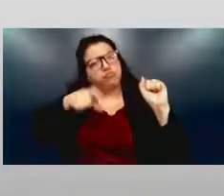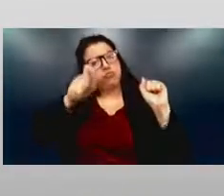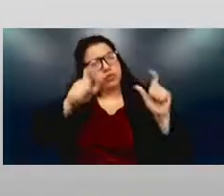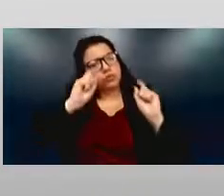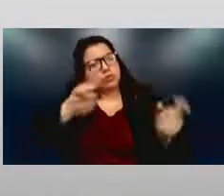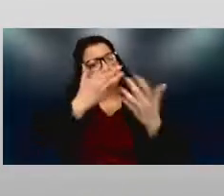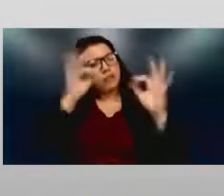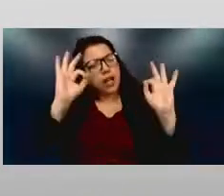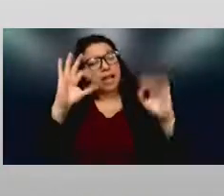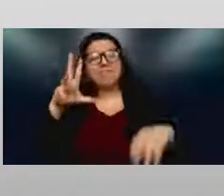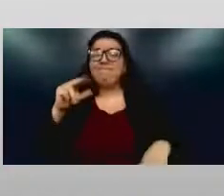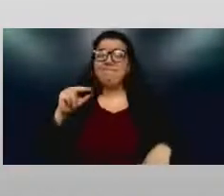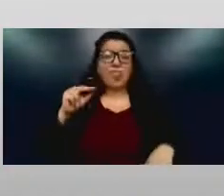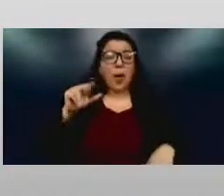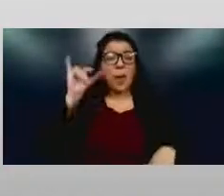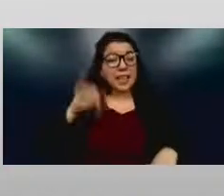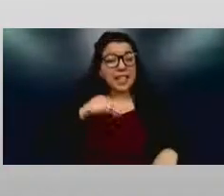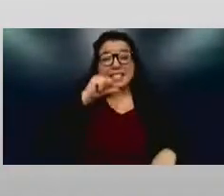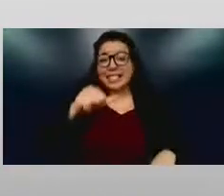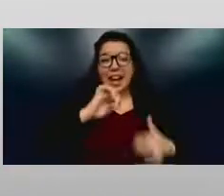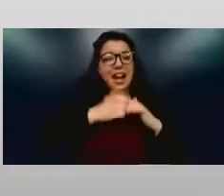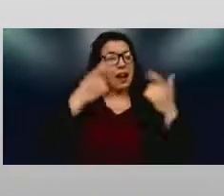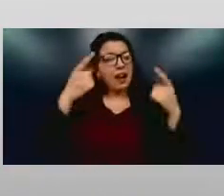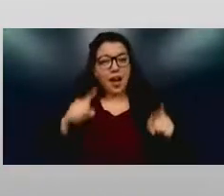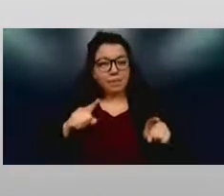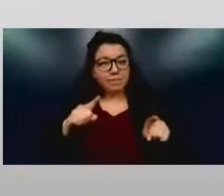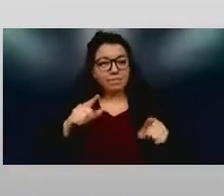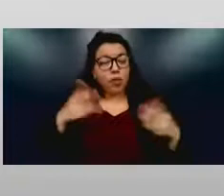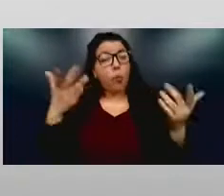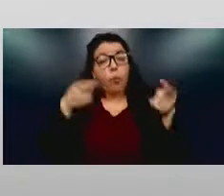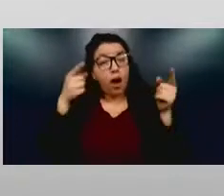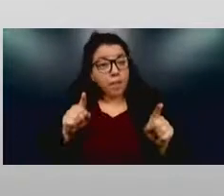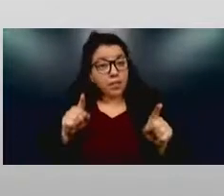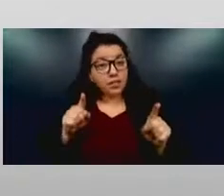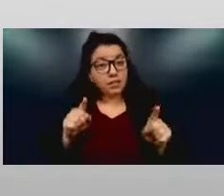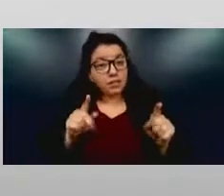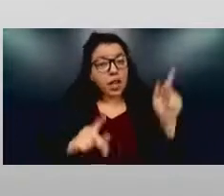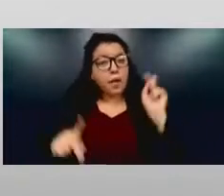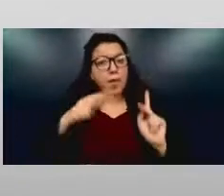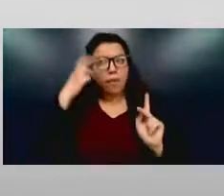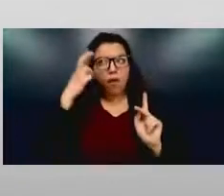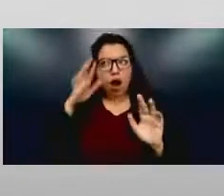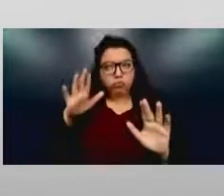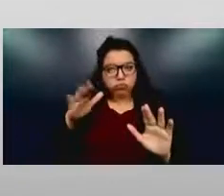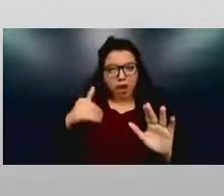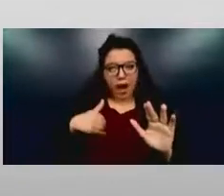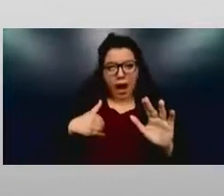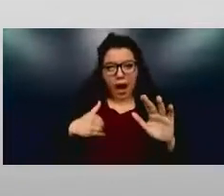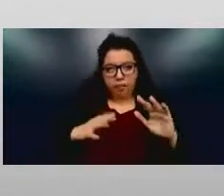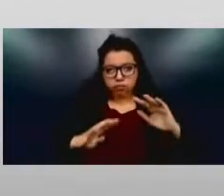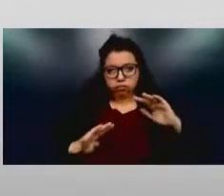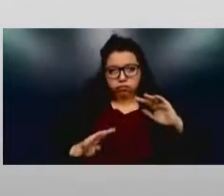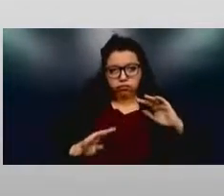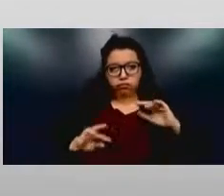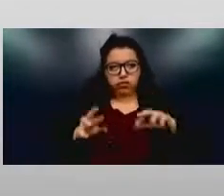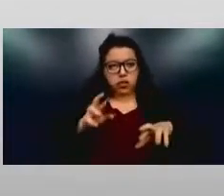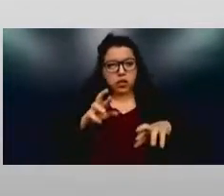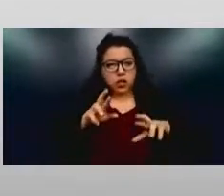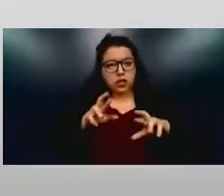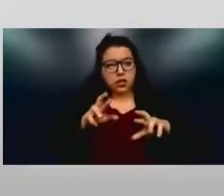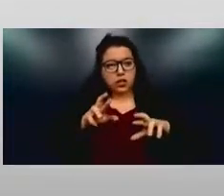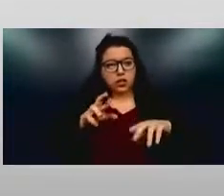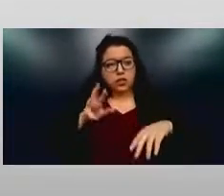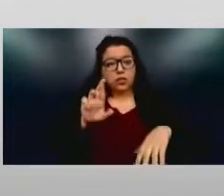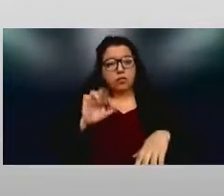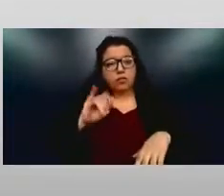No, that's not how it happened. What happened is people said, hey, there's this railroad underground that we can then get on and we can get out, and